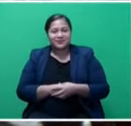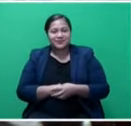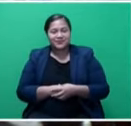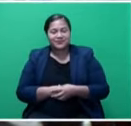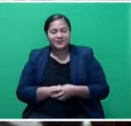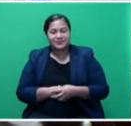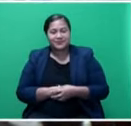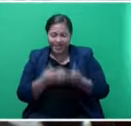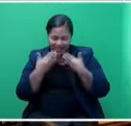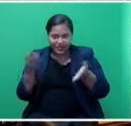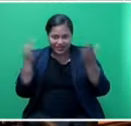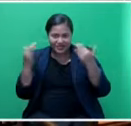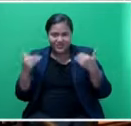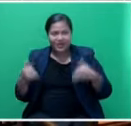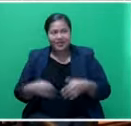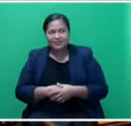public. Thank you, Mr. Speaker. Thank